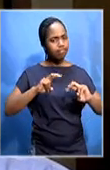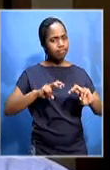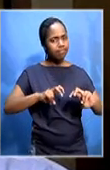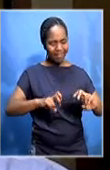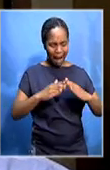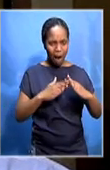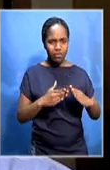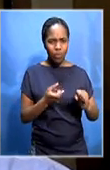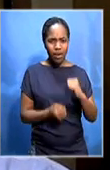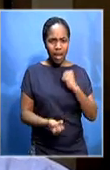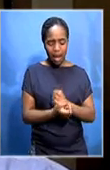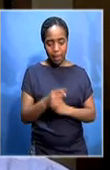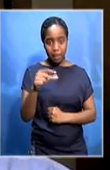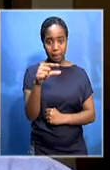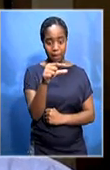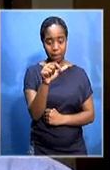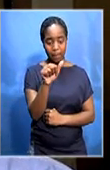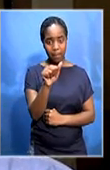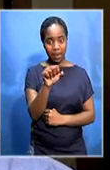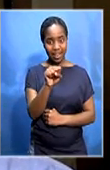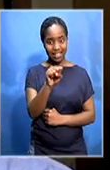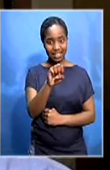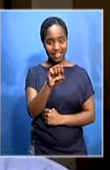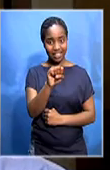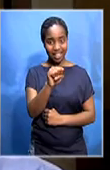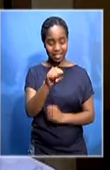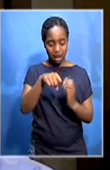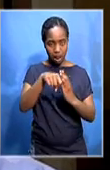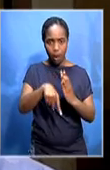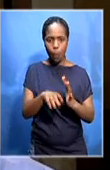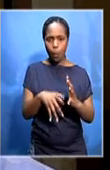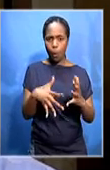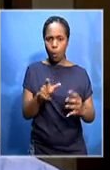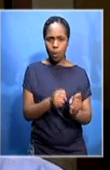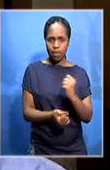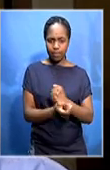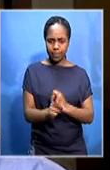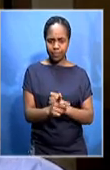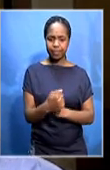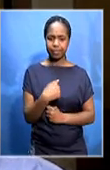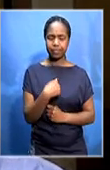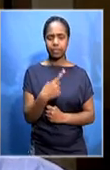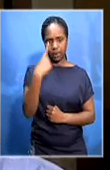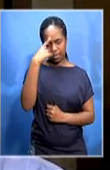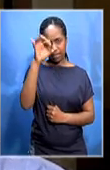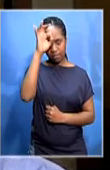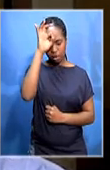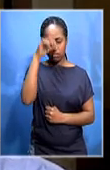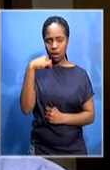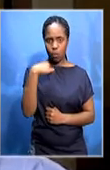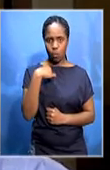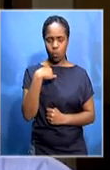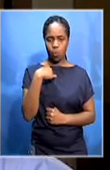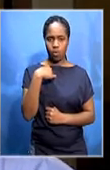cause of the gas leak, if it's a gas leak. But I believe SAPS and Fire and Rescue Department,